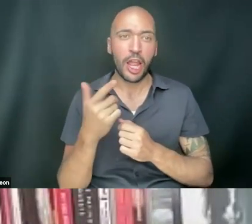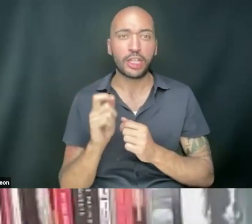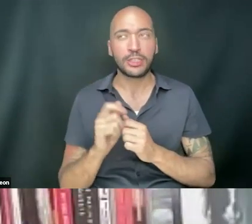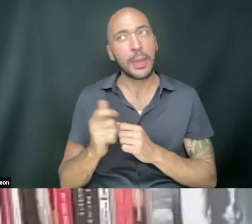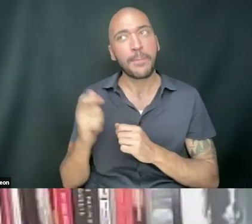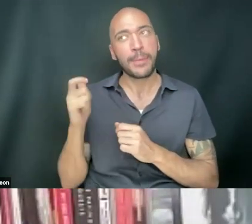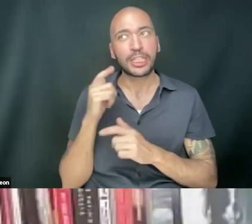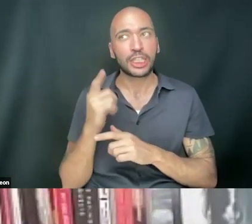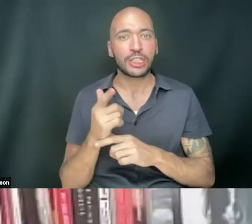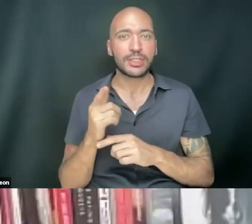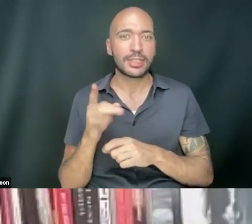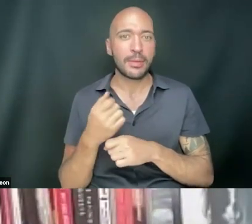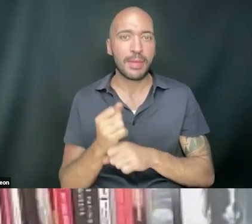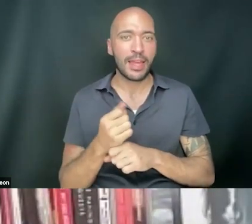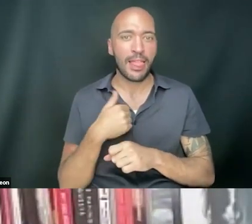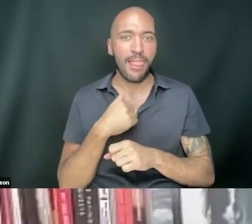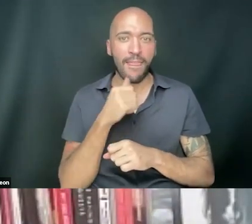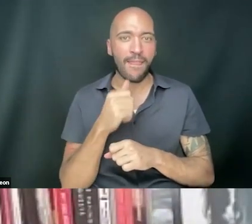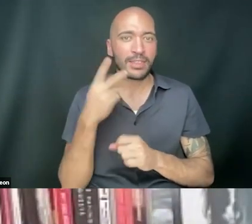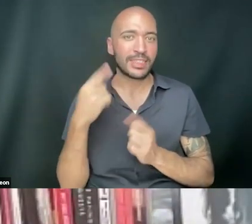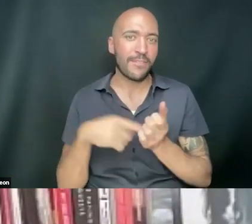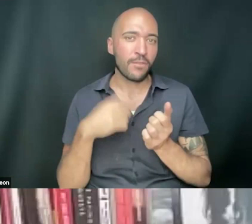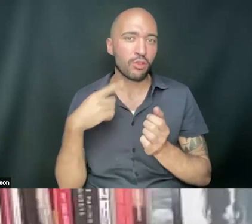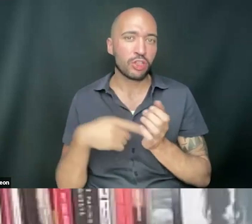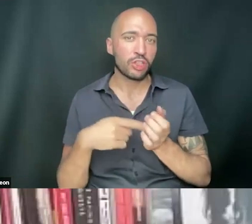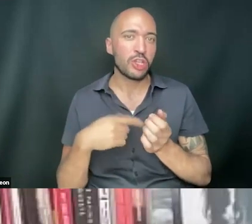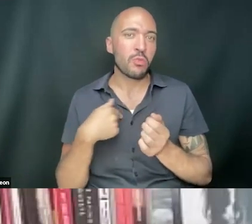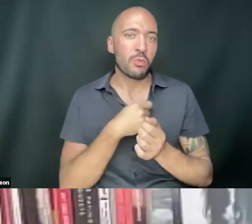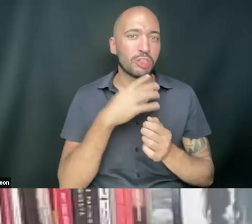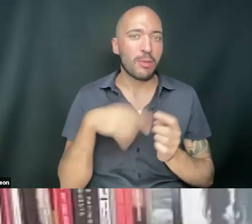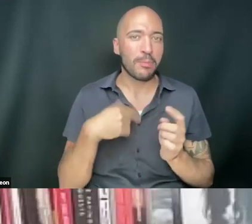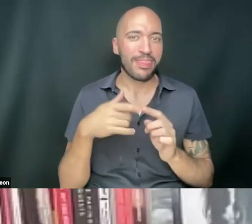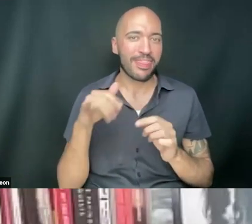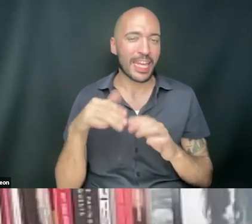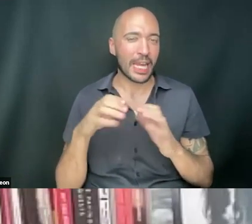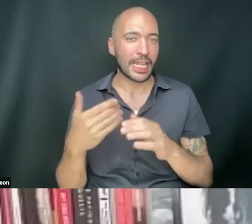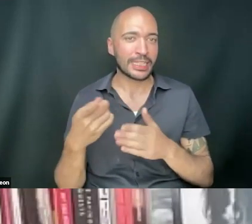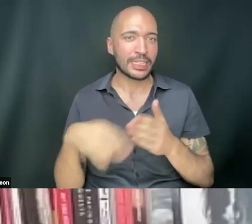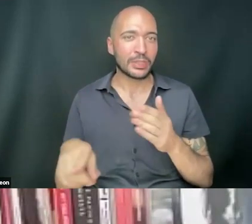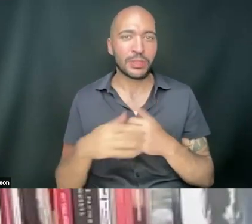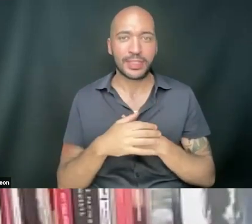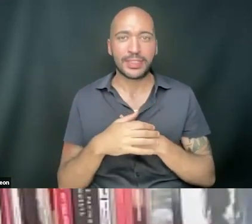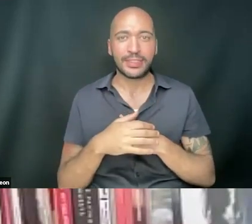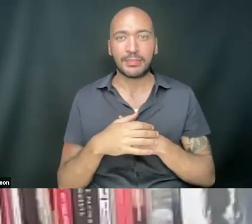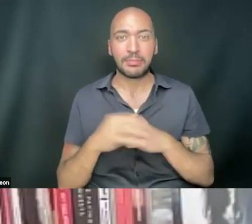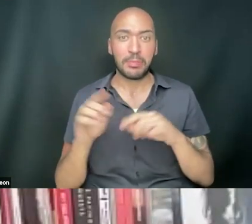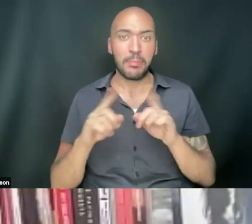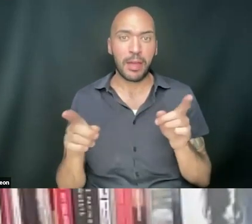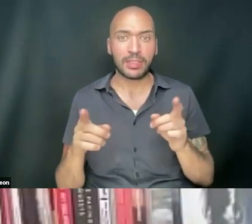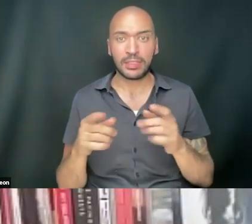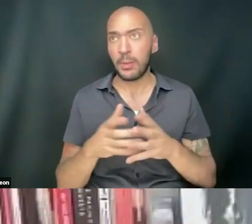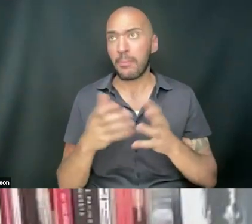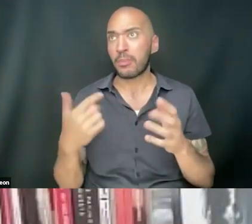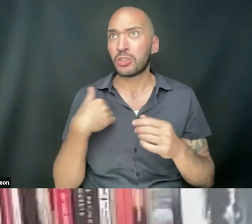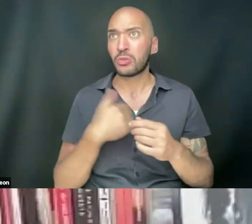it. I don't really see it for her. We're going to have to talk about that in the last next week. But, I mean, as much as